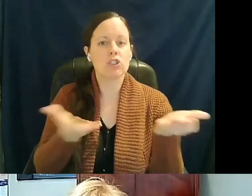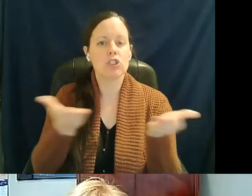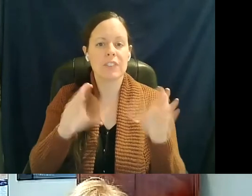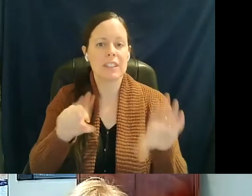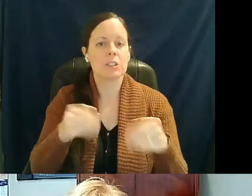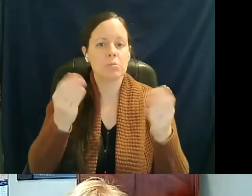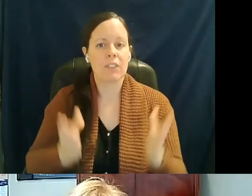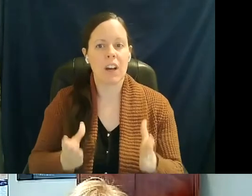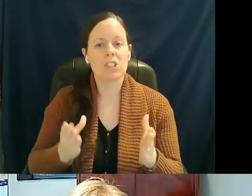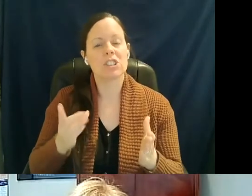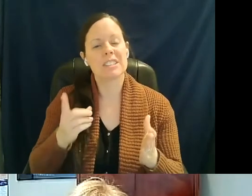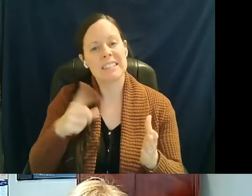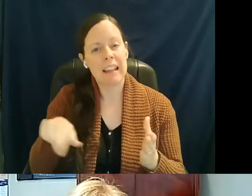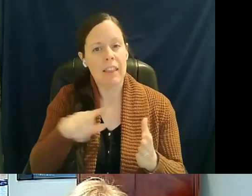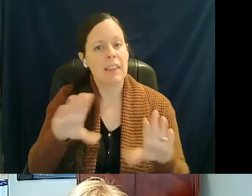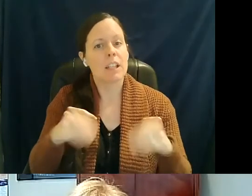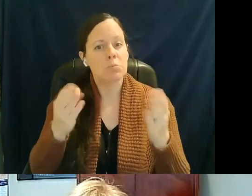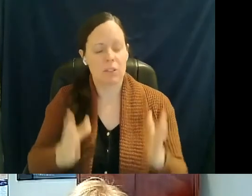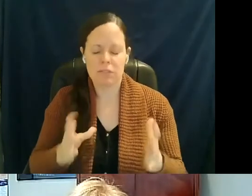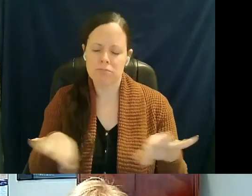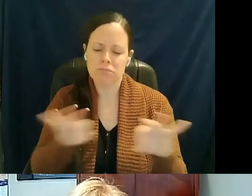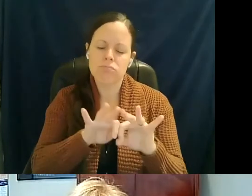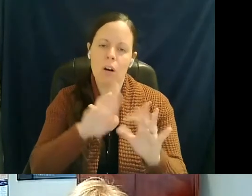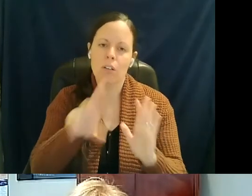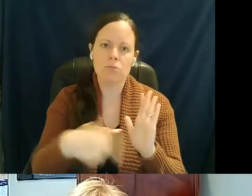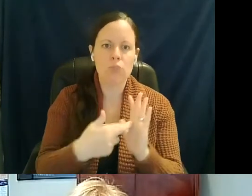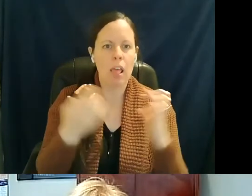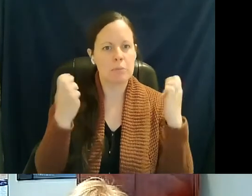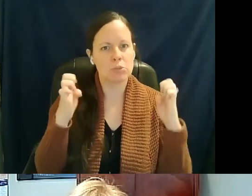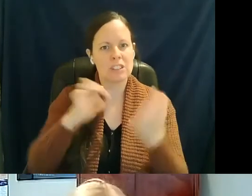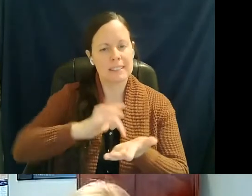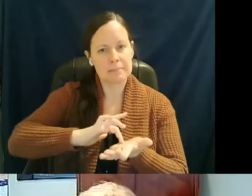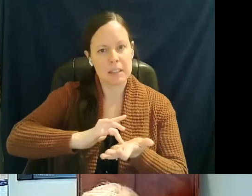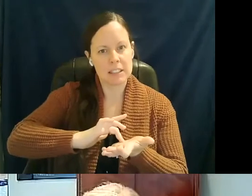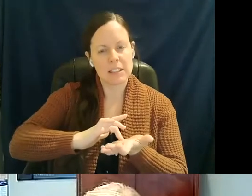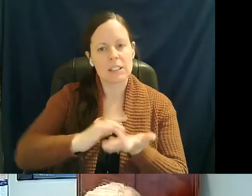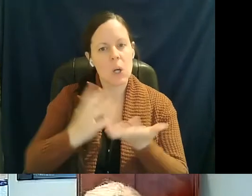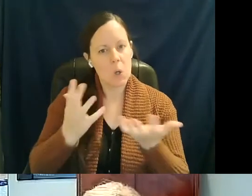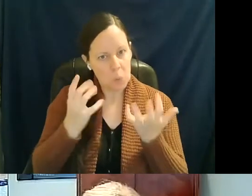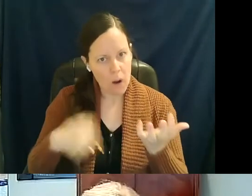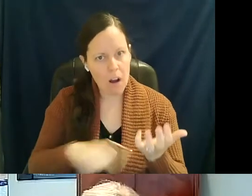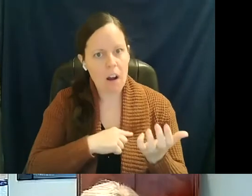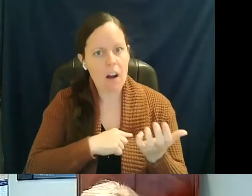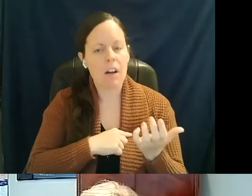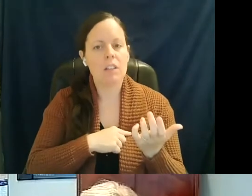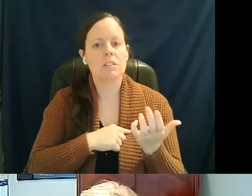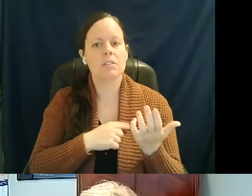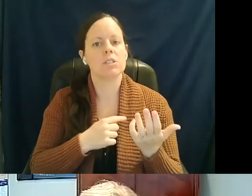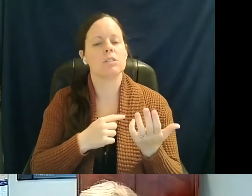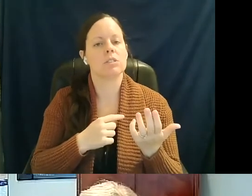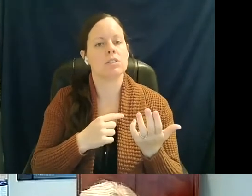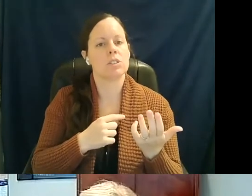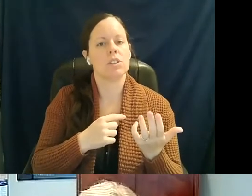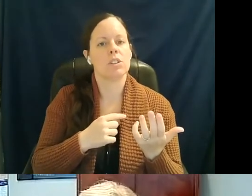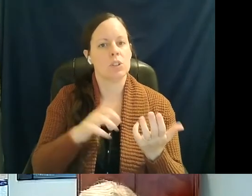These providers play a critical role in emergency medicine and I want us to take the role that they